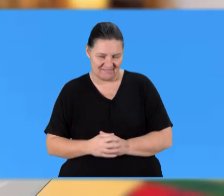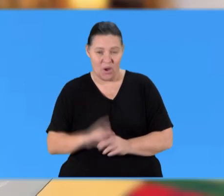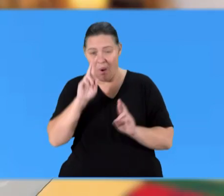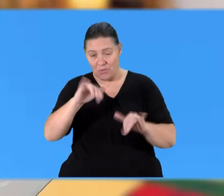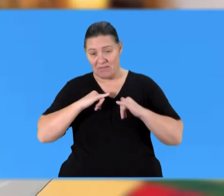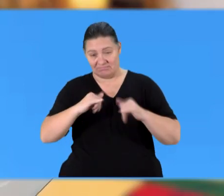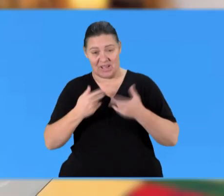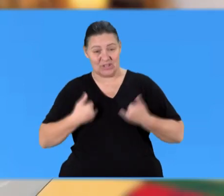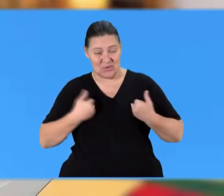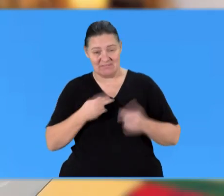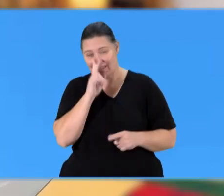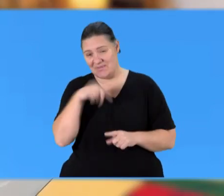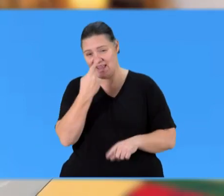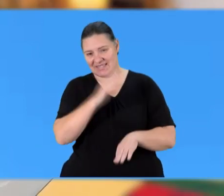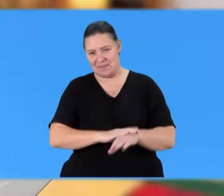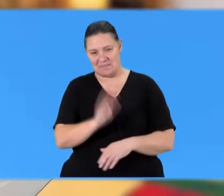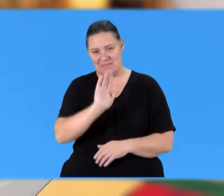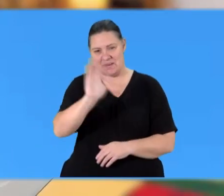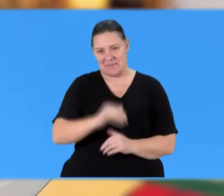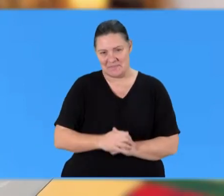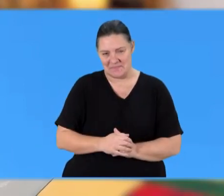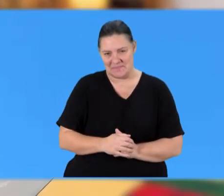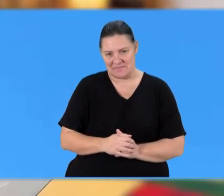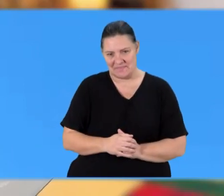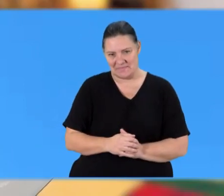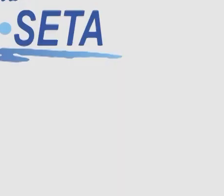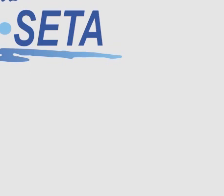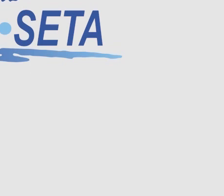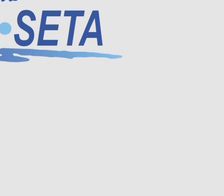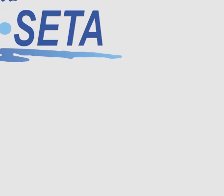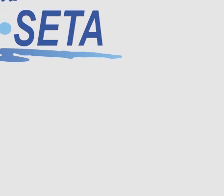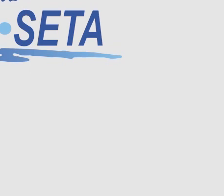hope you had as much fun as i did until i see you again next time bye